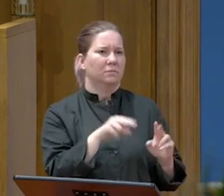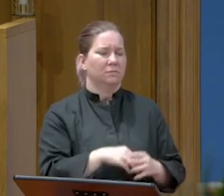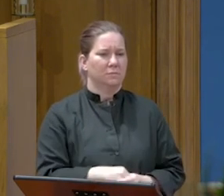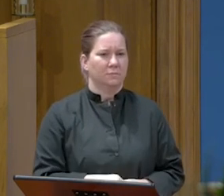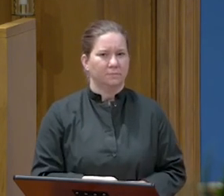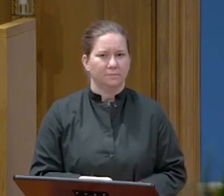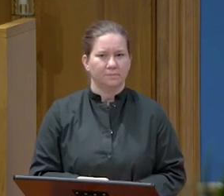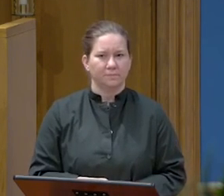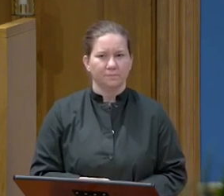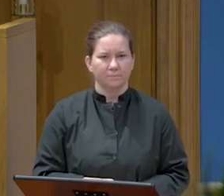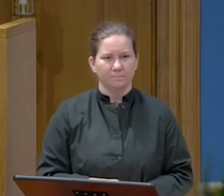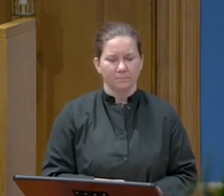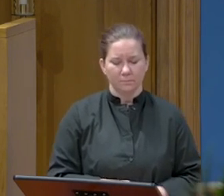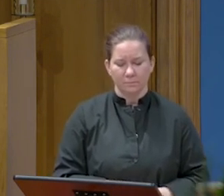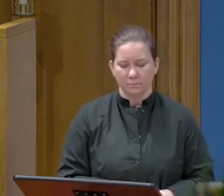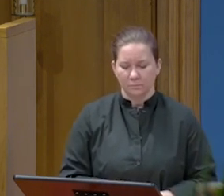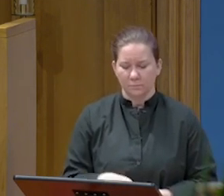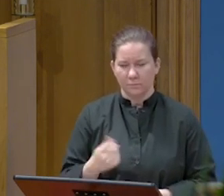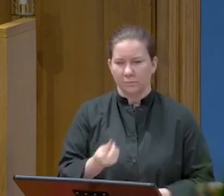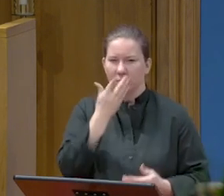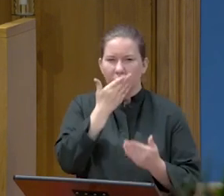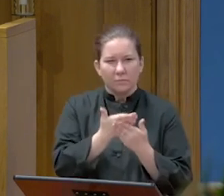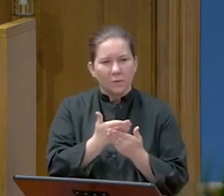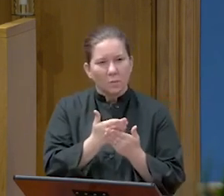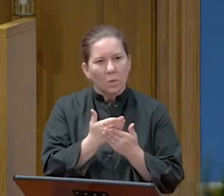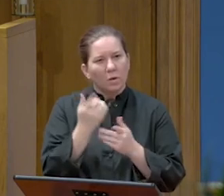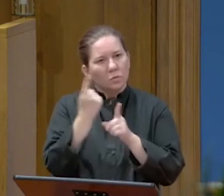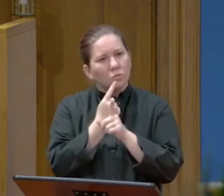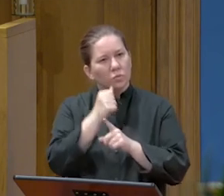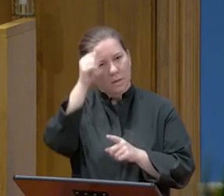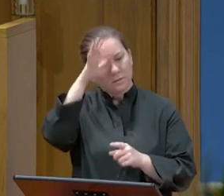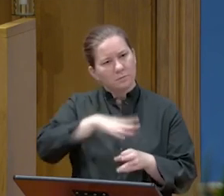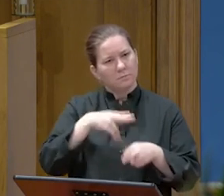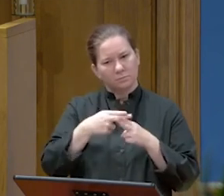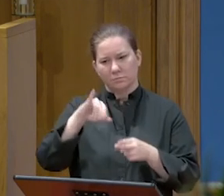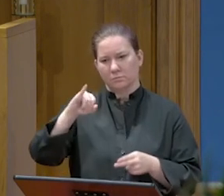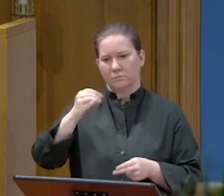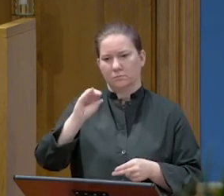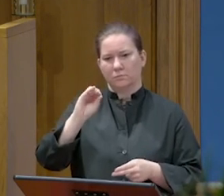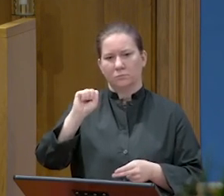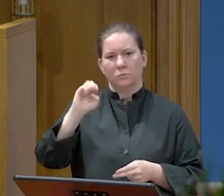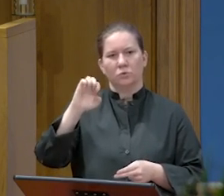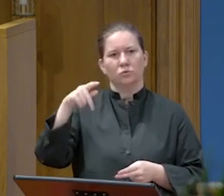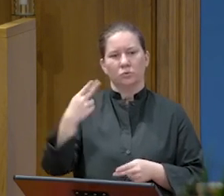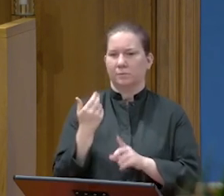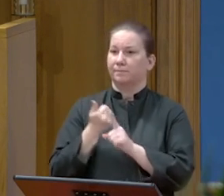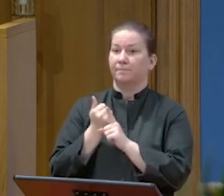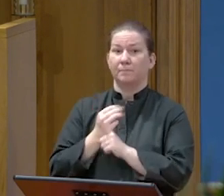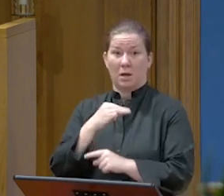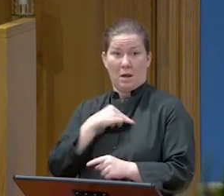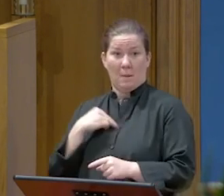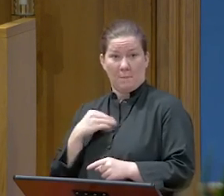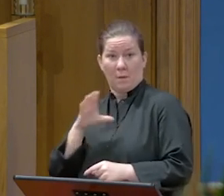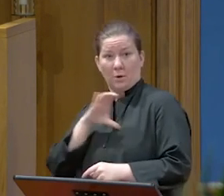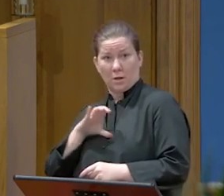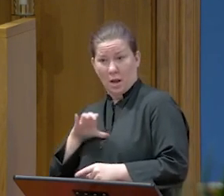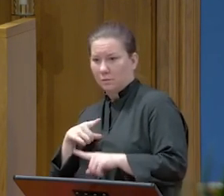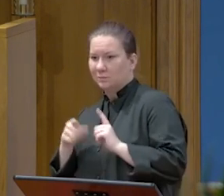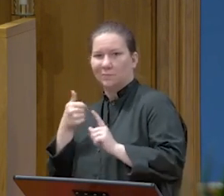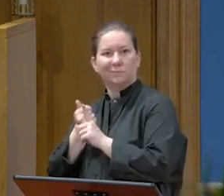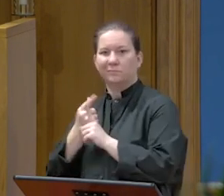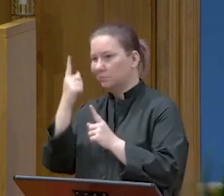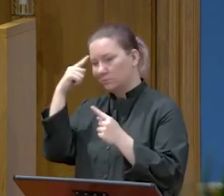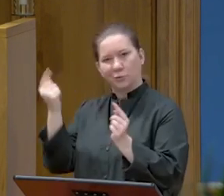Now there was a good and righteous man named Joseph, who, though a member of the council, had not agreed to their plan and action.